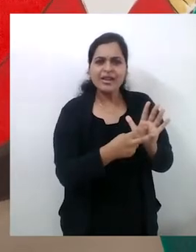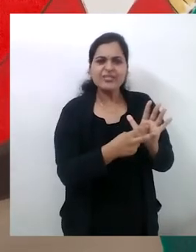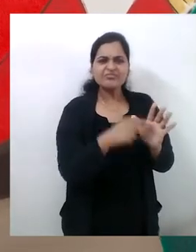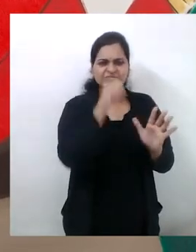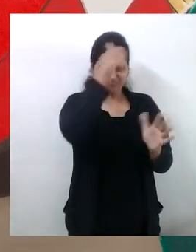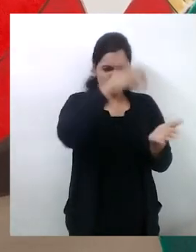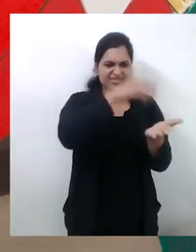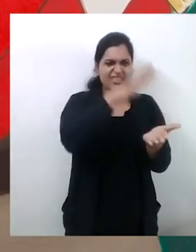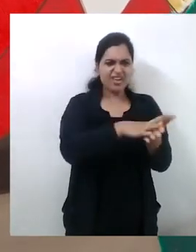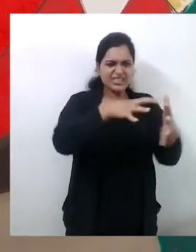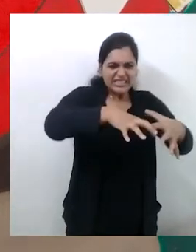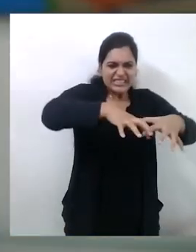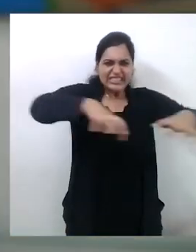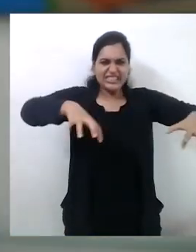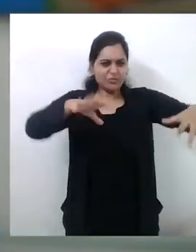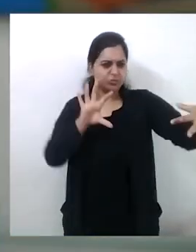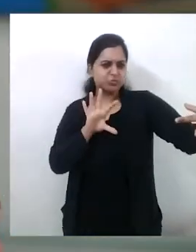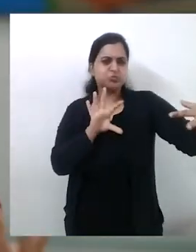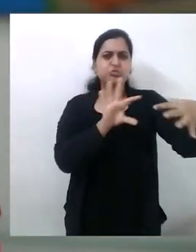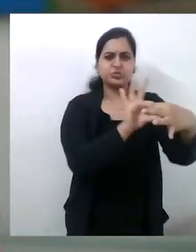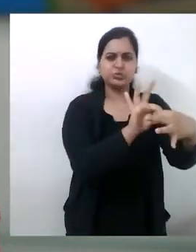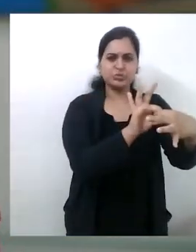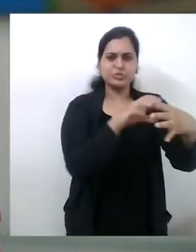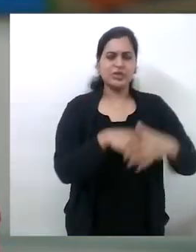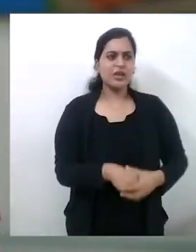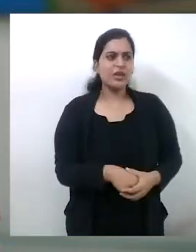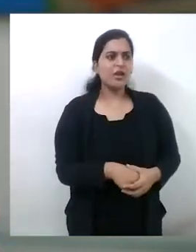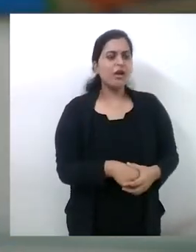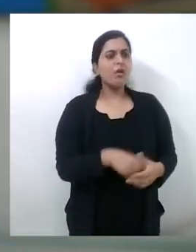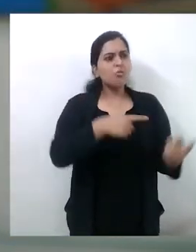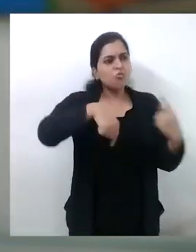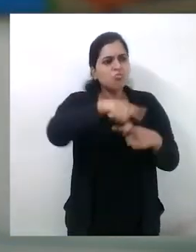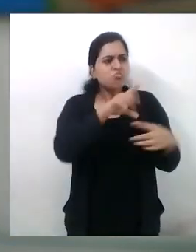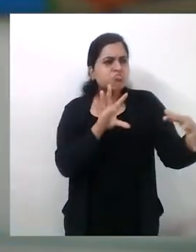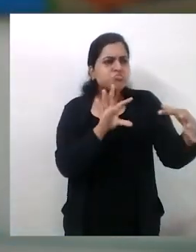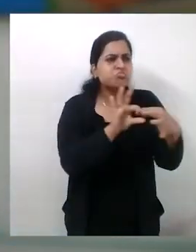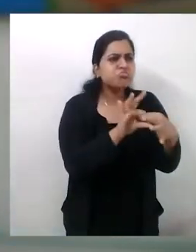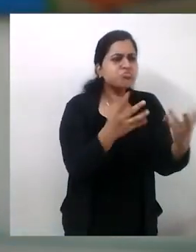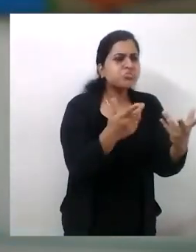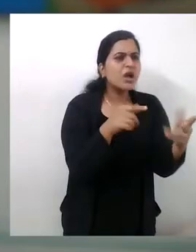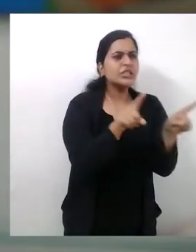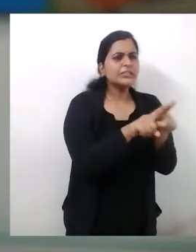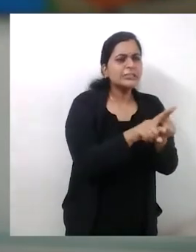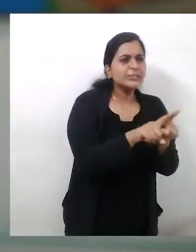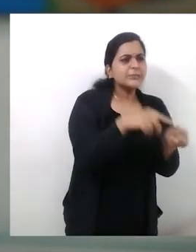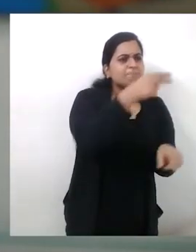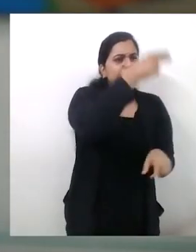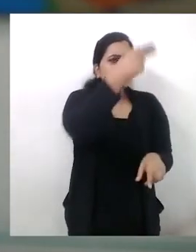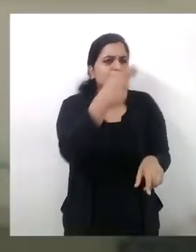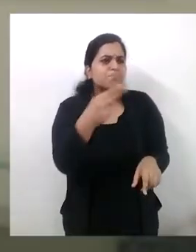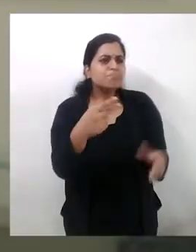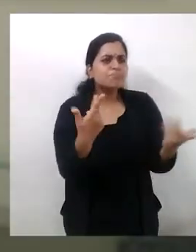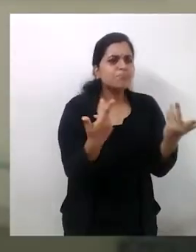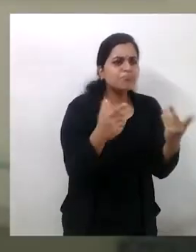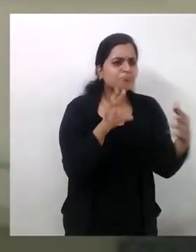also the realisation of the self, contemplating the individual and the collective, the secular and the religious.